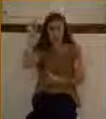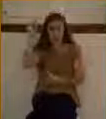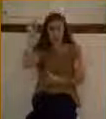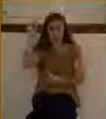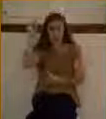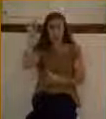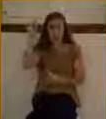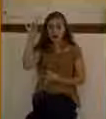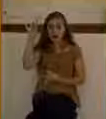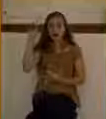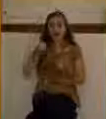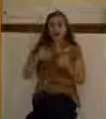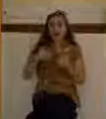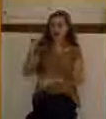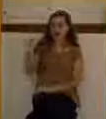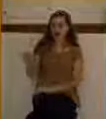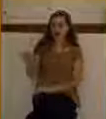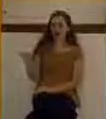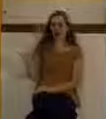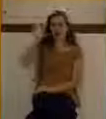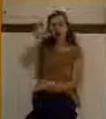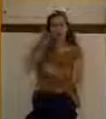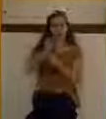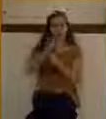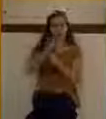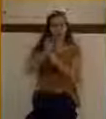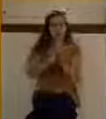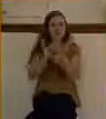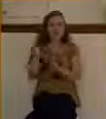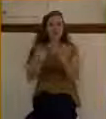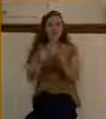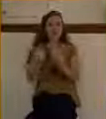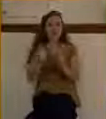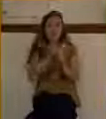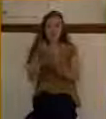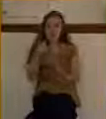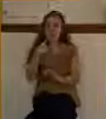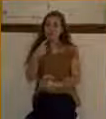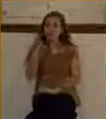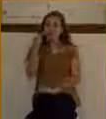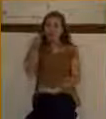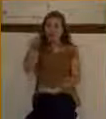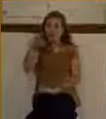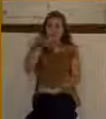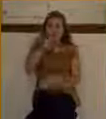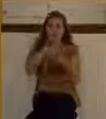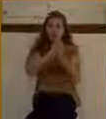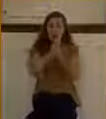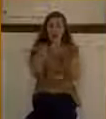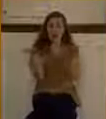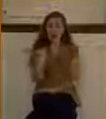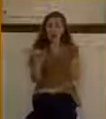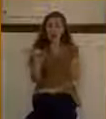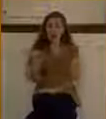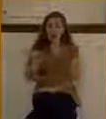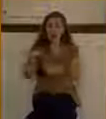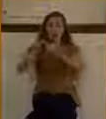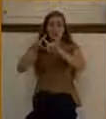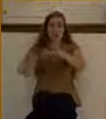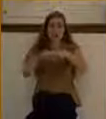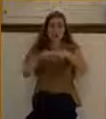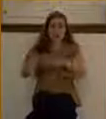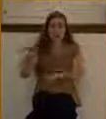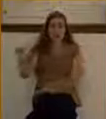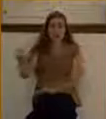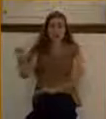spoken about here in chapter 10 when he said, except you become like a little child, a dependent little child. And